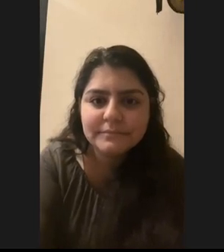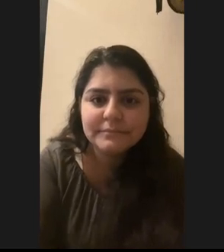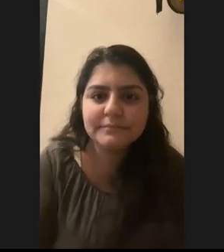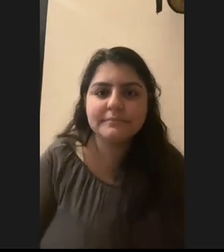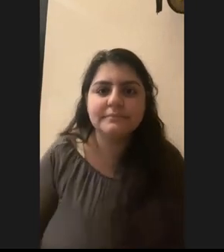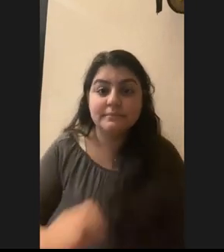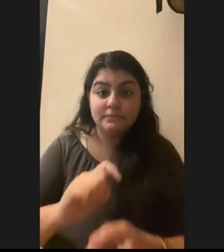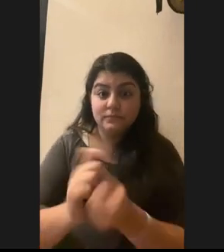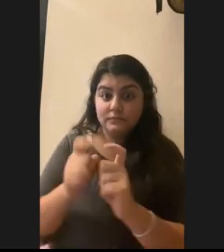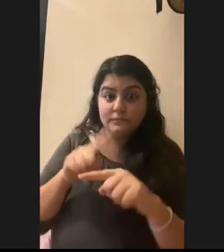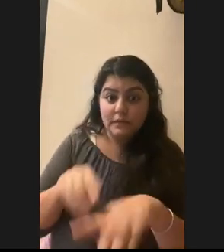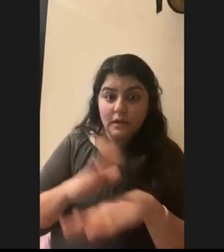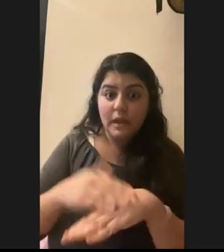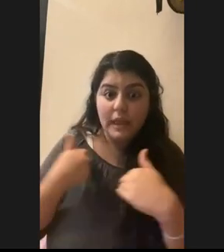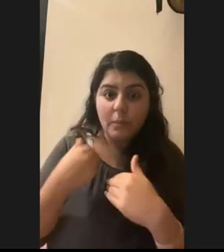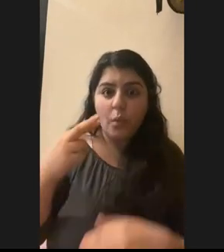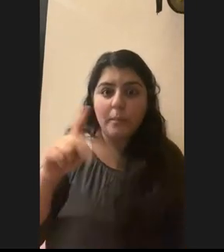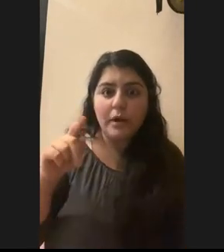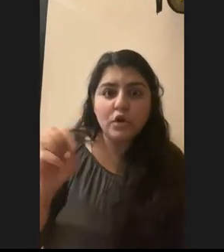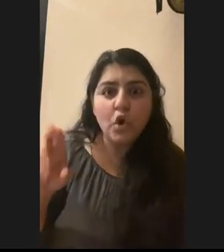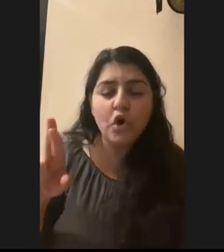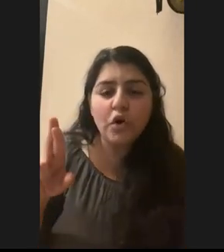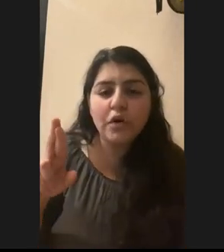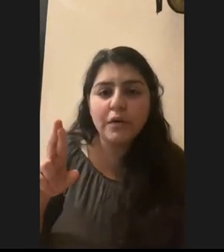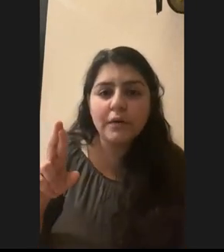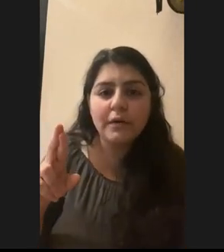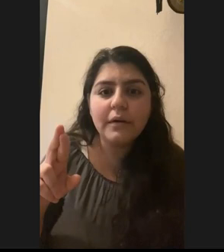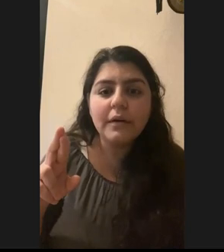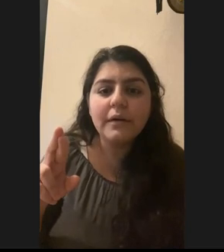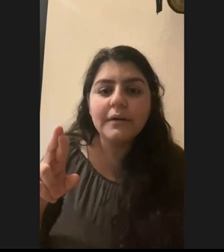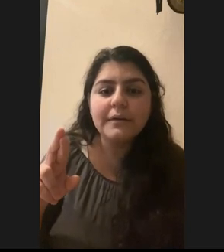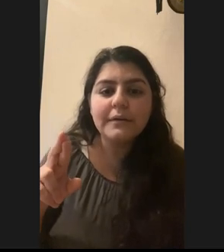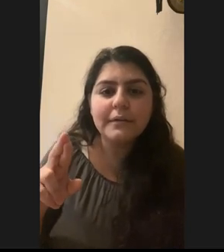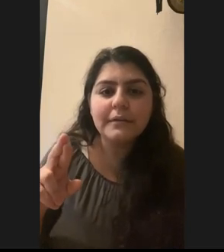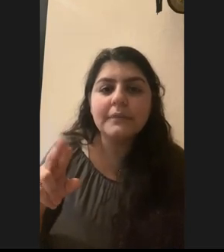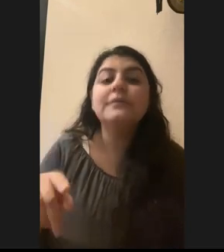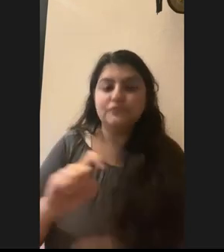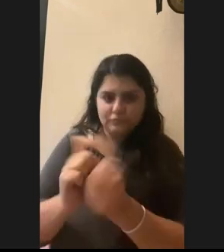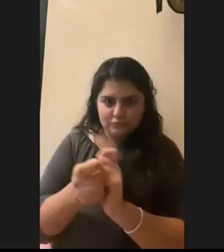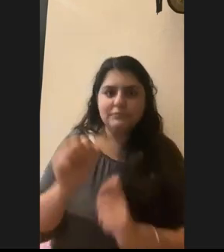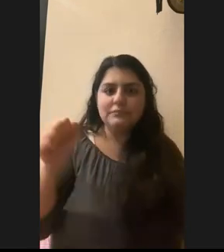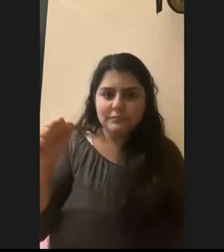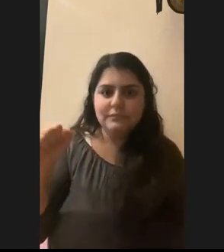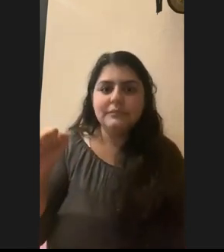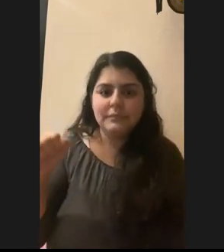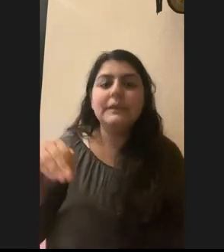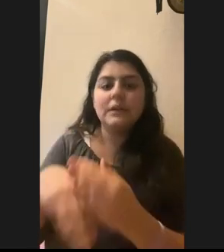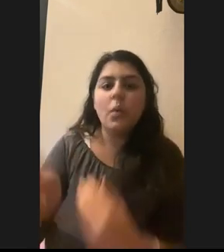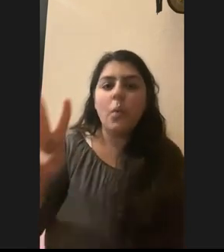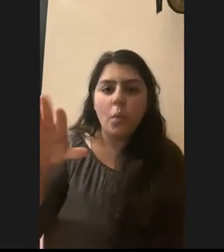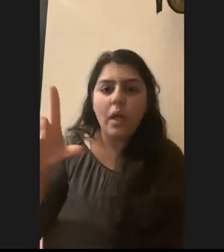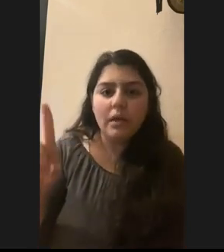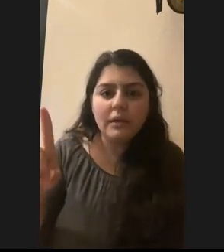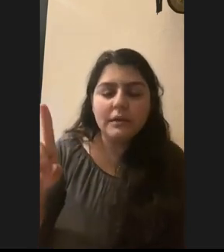a predator or a prey? Absolutely. Um, they do change. Um, so in the wild, I mean,